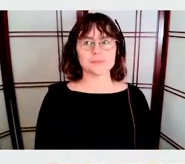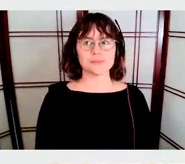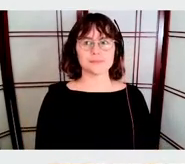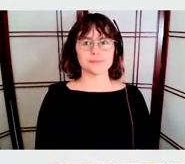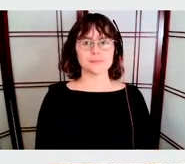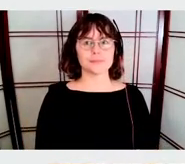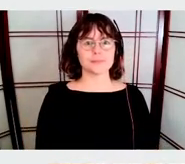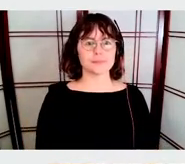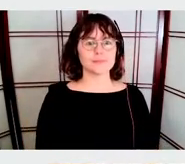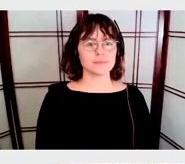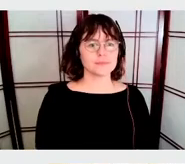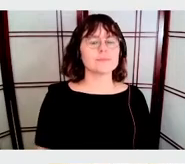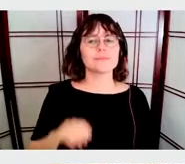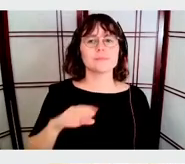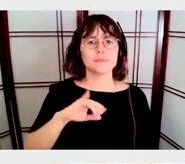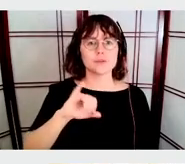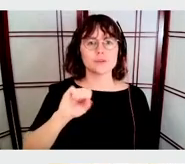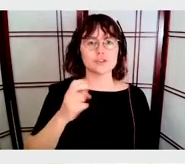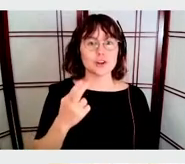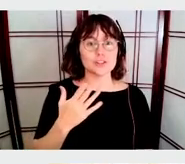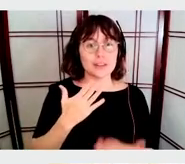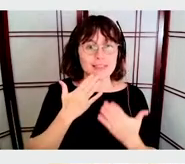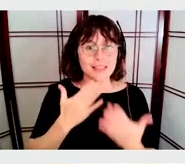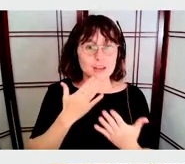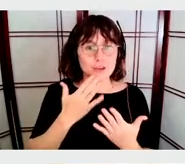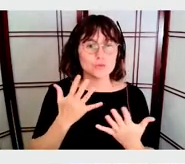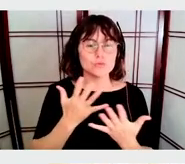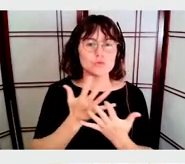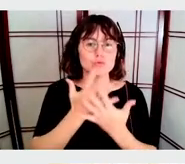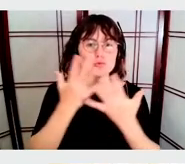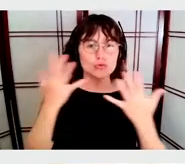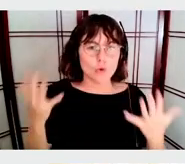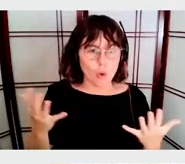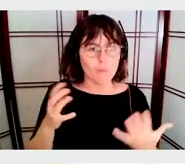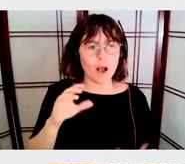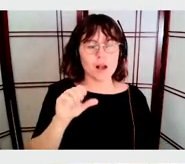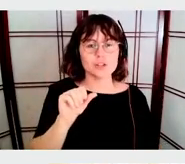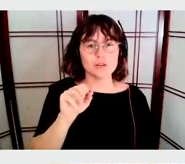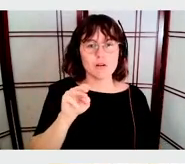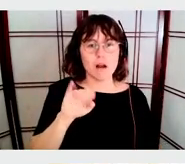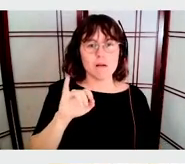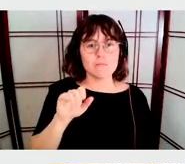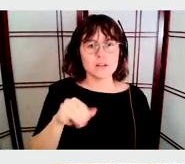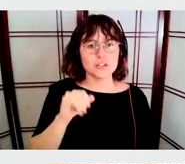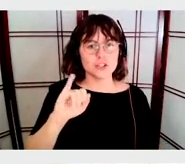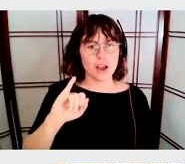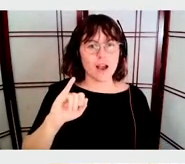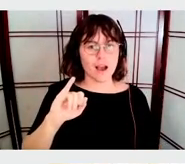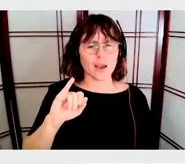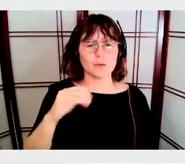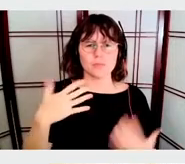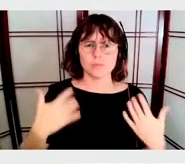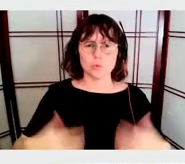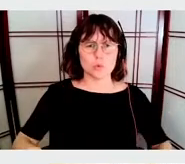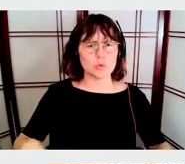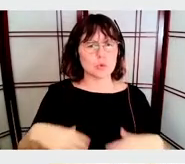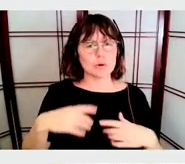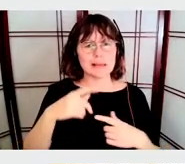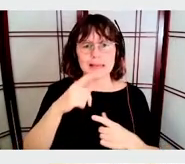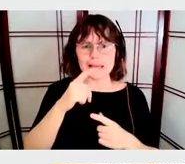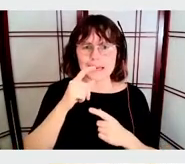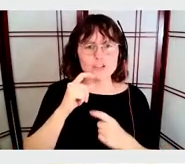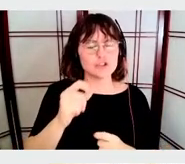Thank you very much, uh, Vijay. It was a very interesting and enlightening, um, conversation.